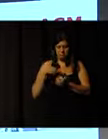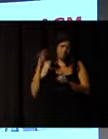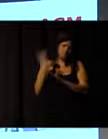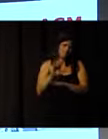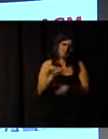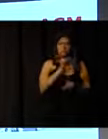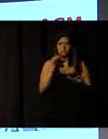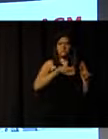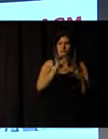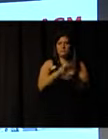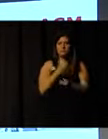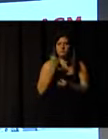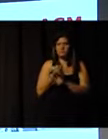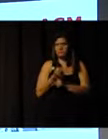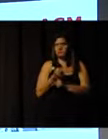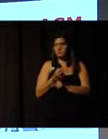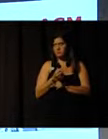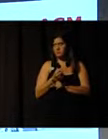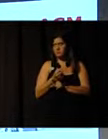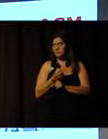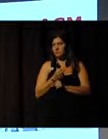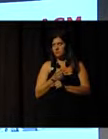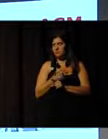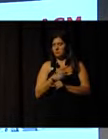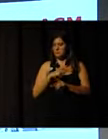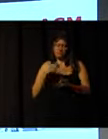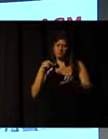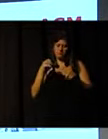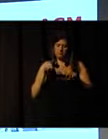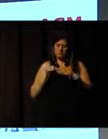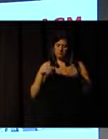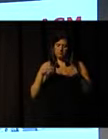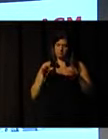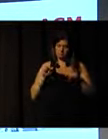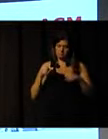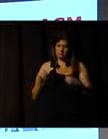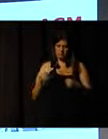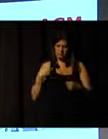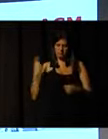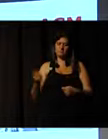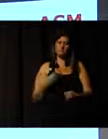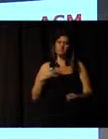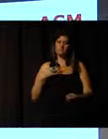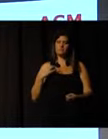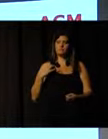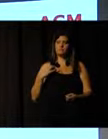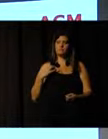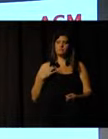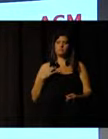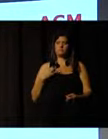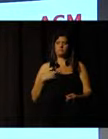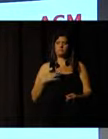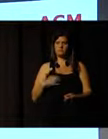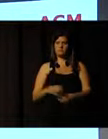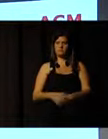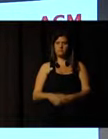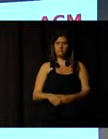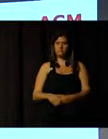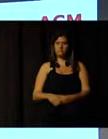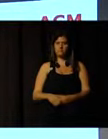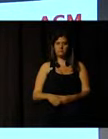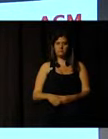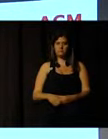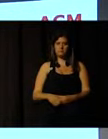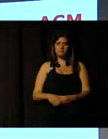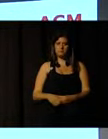social work. So, it's something that has been strengthened through our